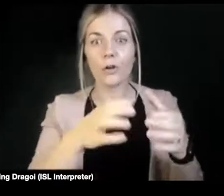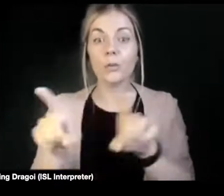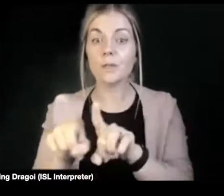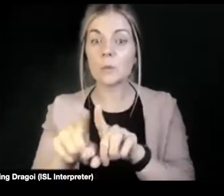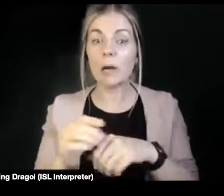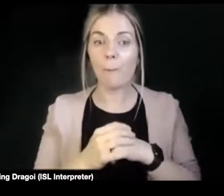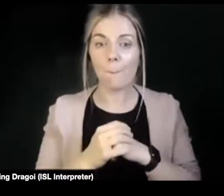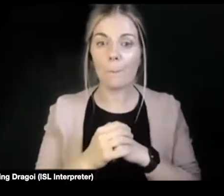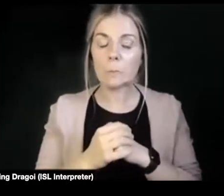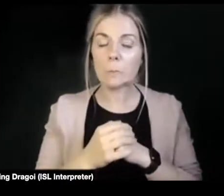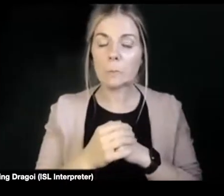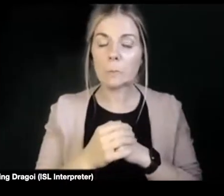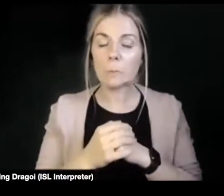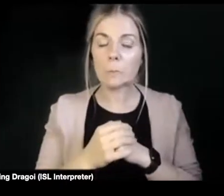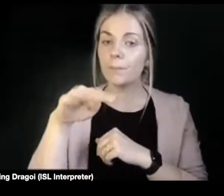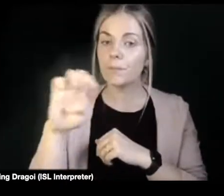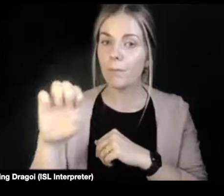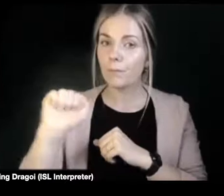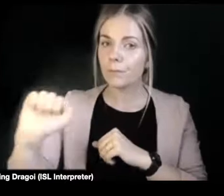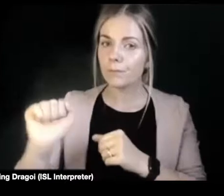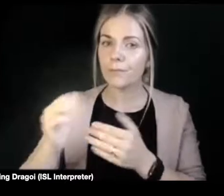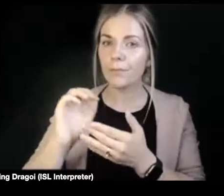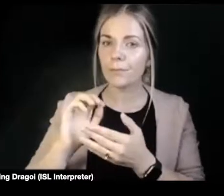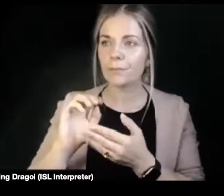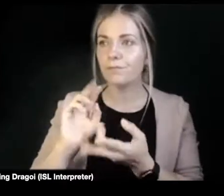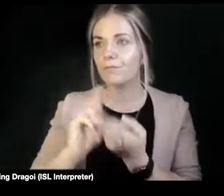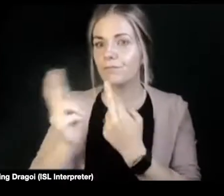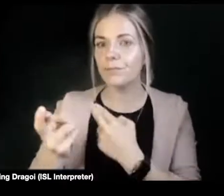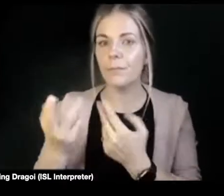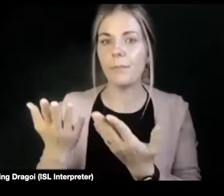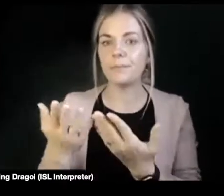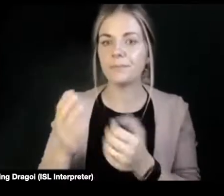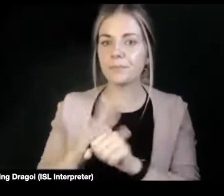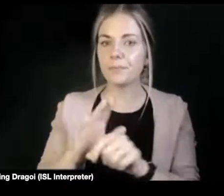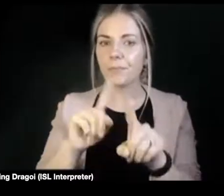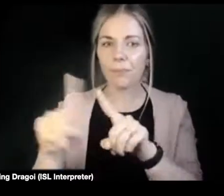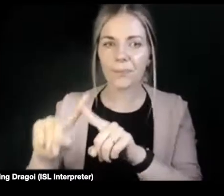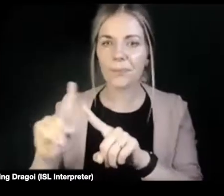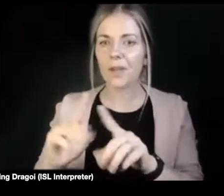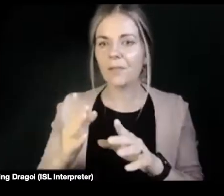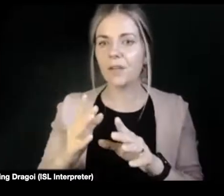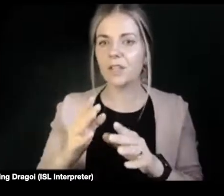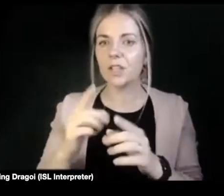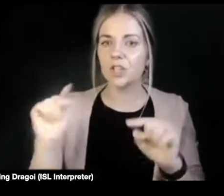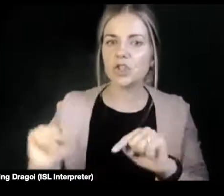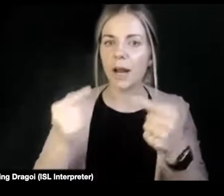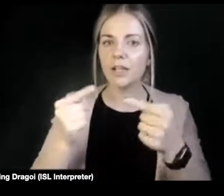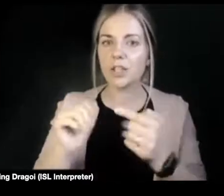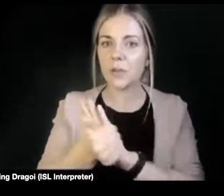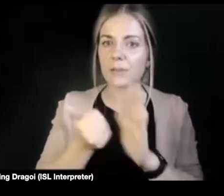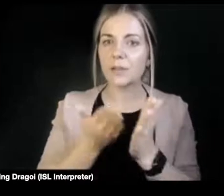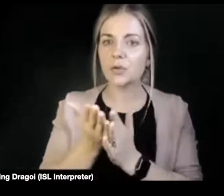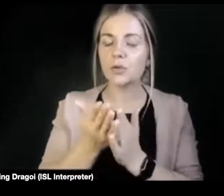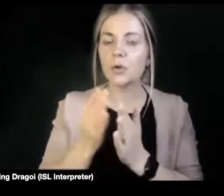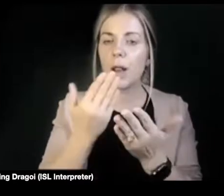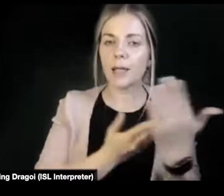think is your own response to the, how intently aware, dealing with these candidates through legislation, promotion, or